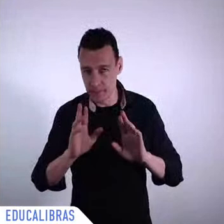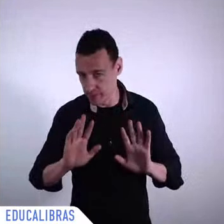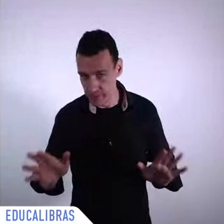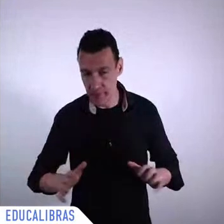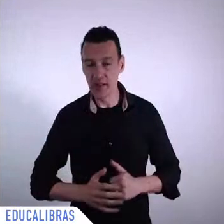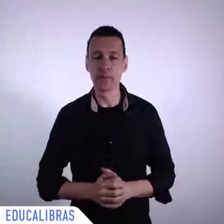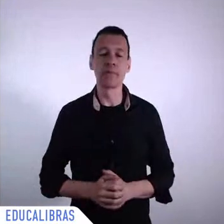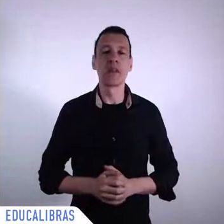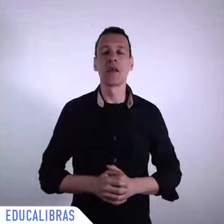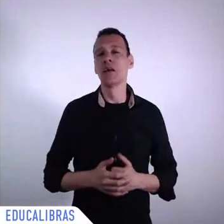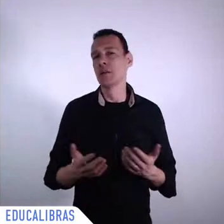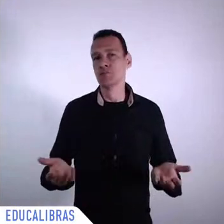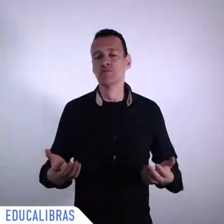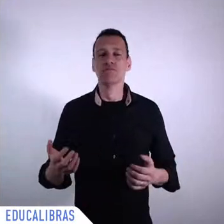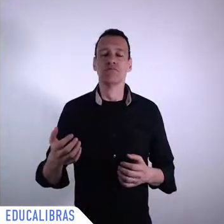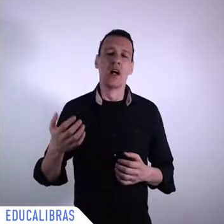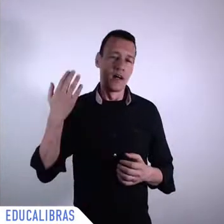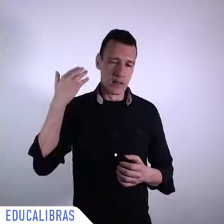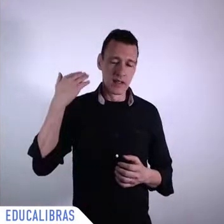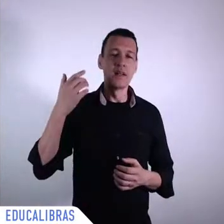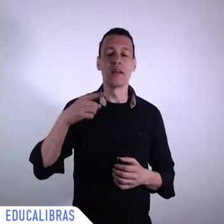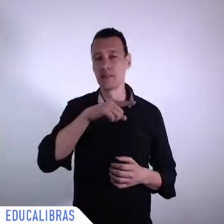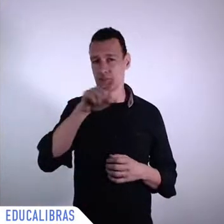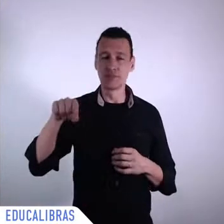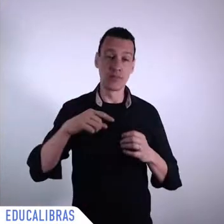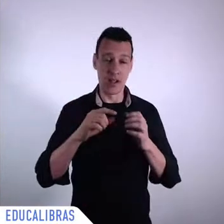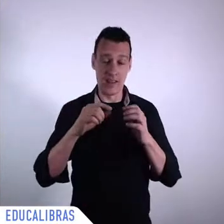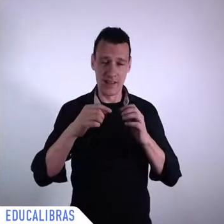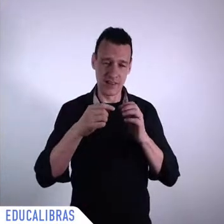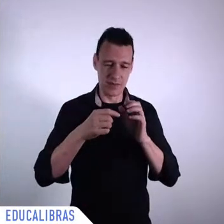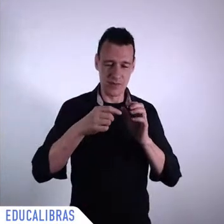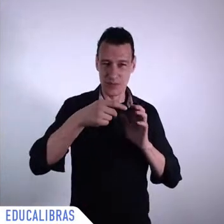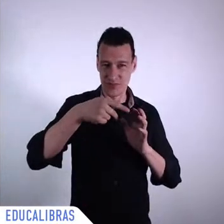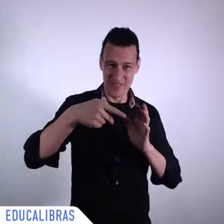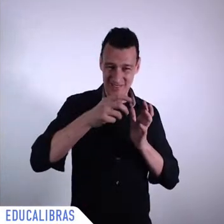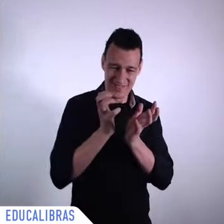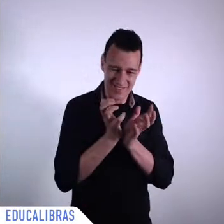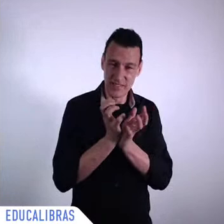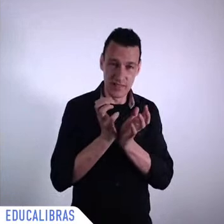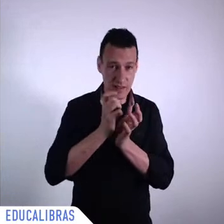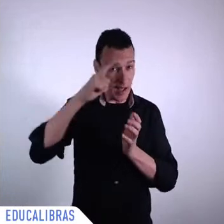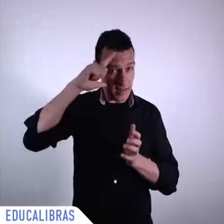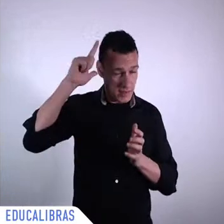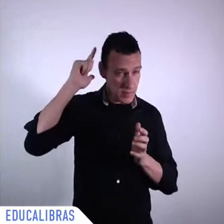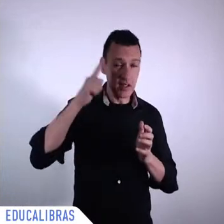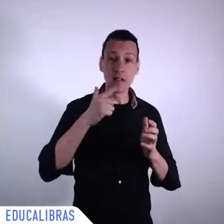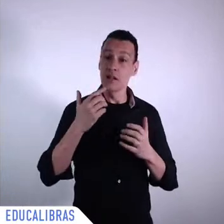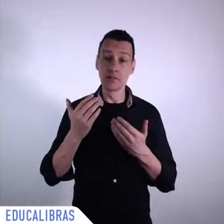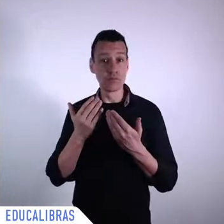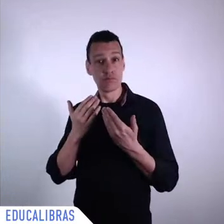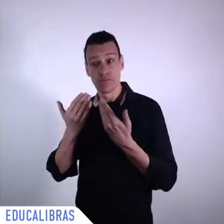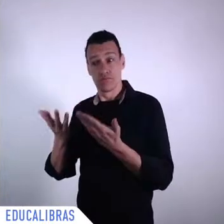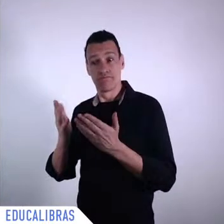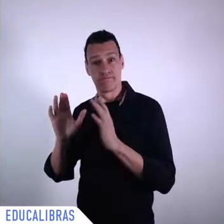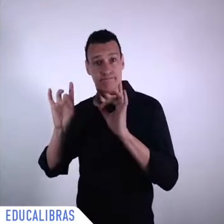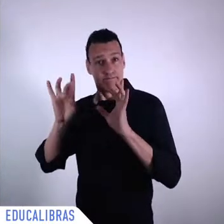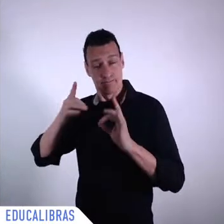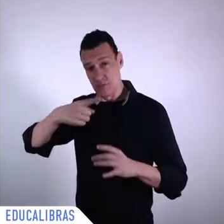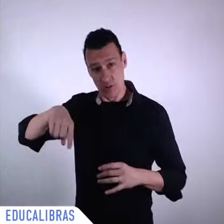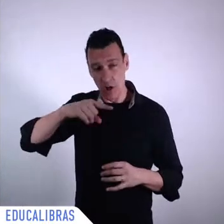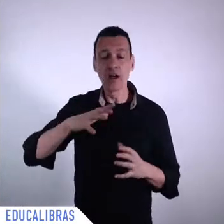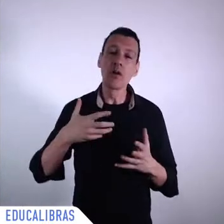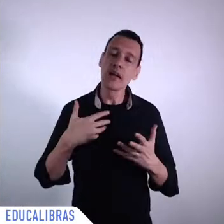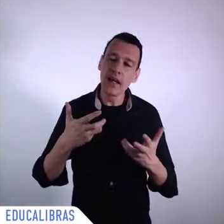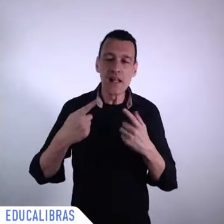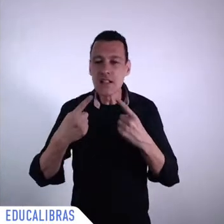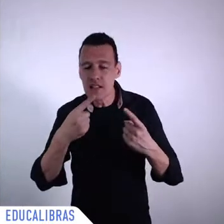when we received the support from Sciences Po, the idea was to promote